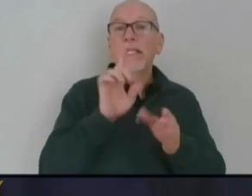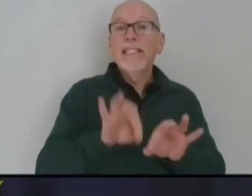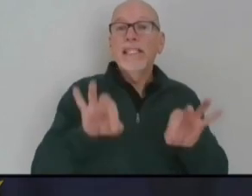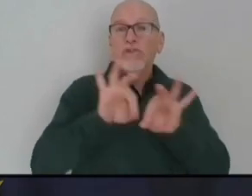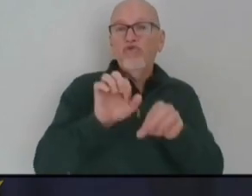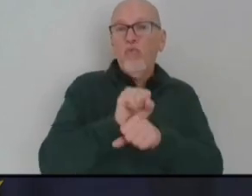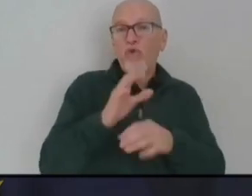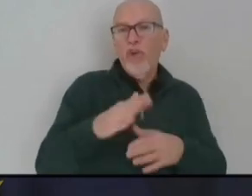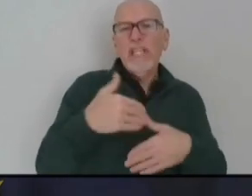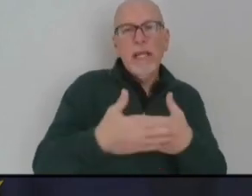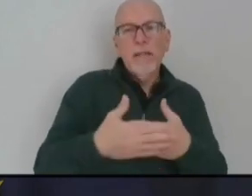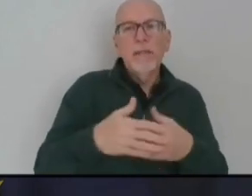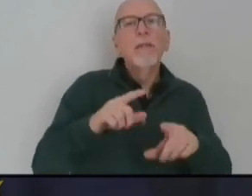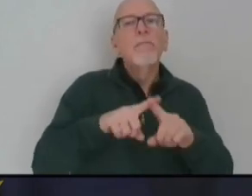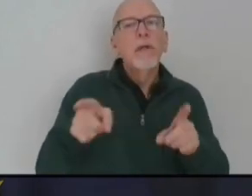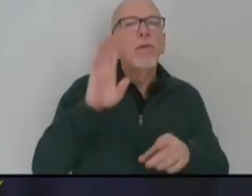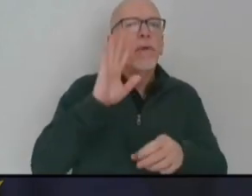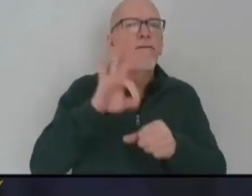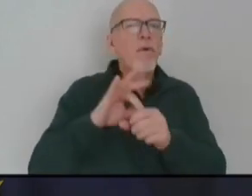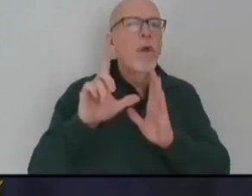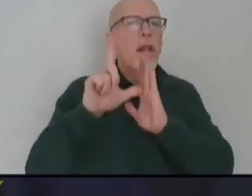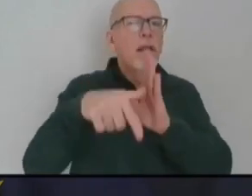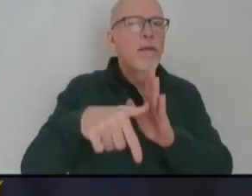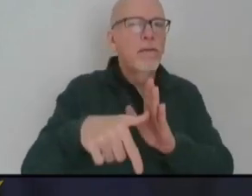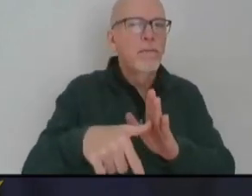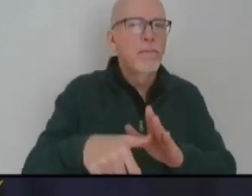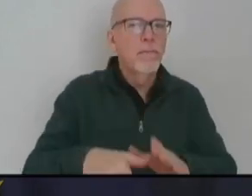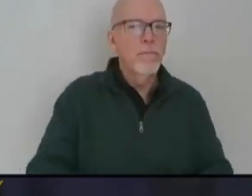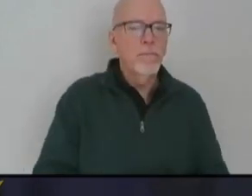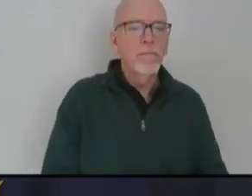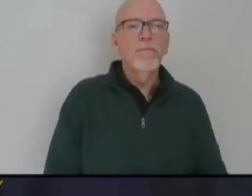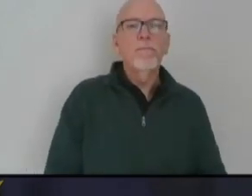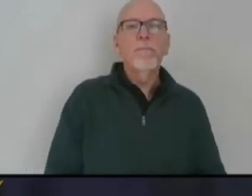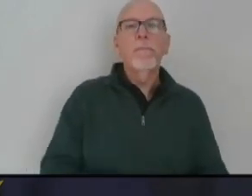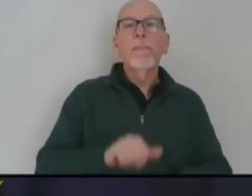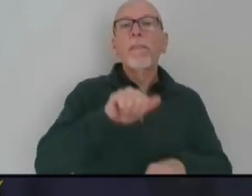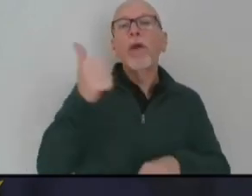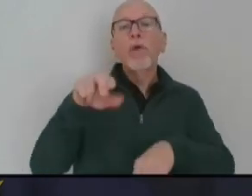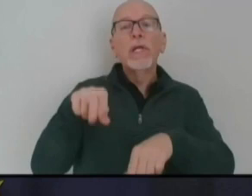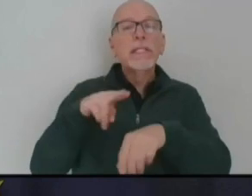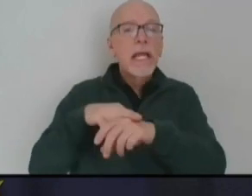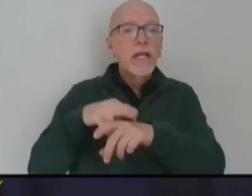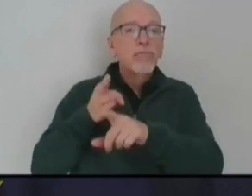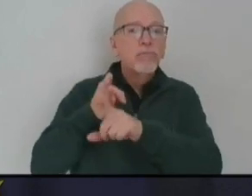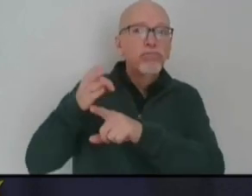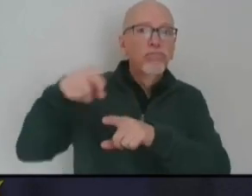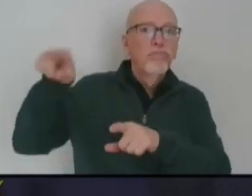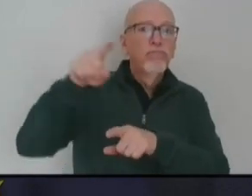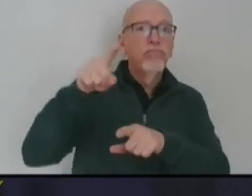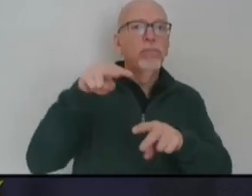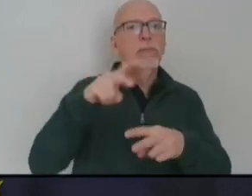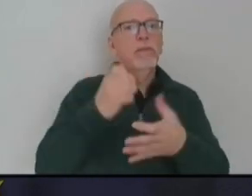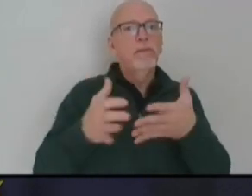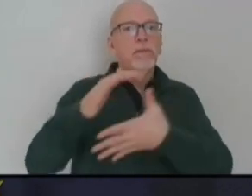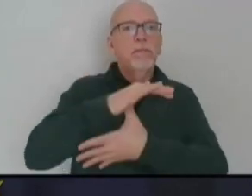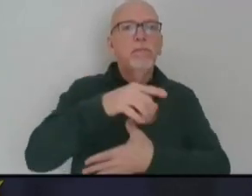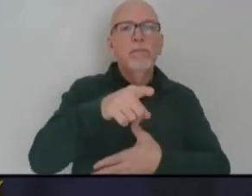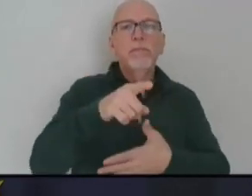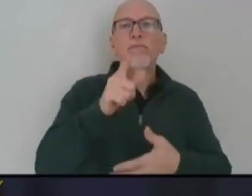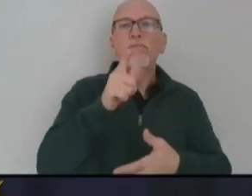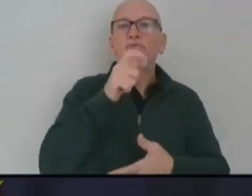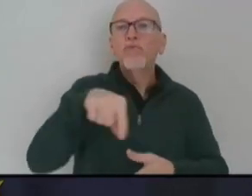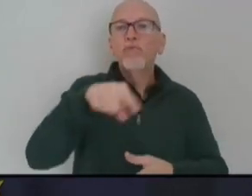but will formally vote at a later date. Other national experts recognize the importance of prioritizing vaccinating our vulnerable